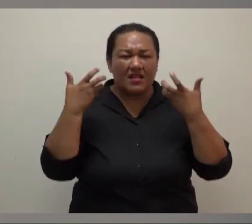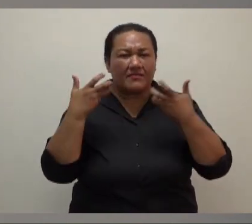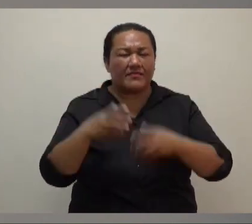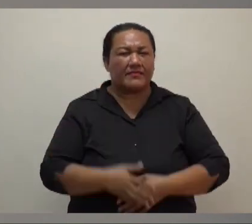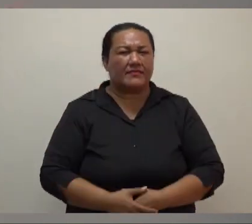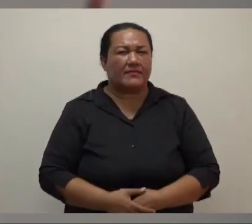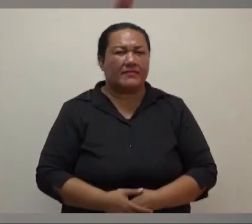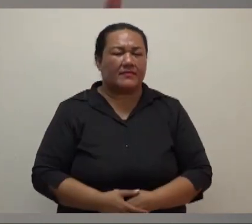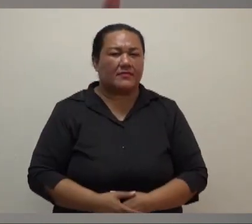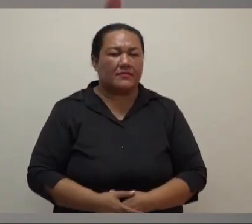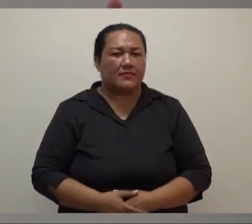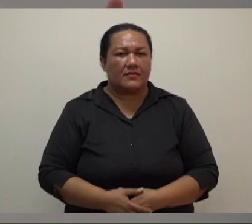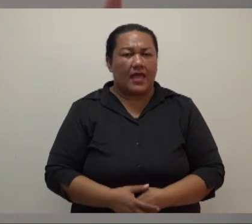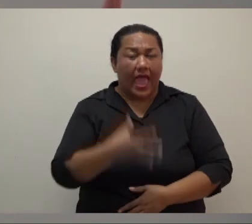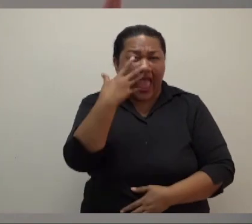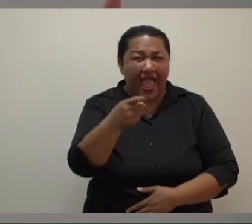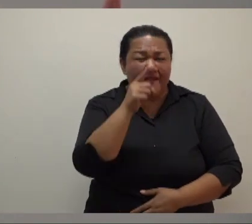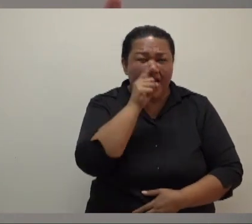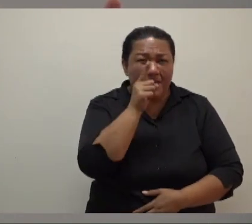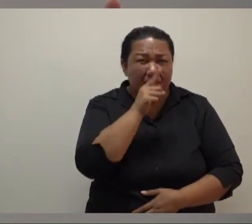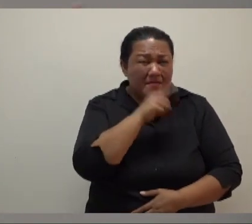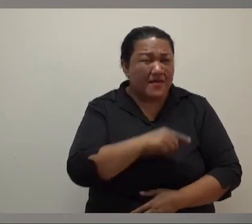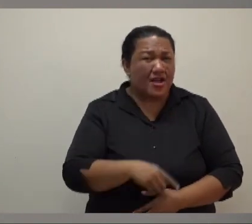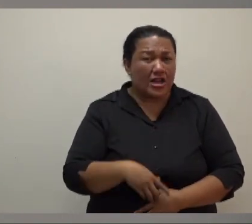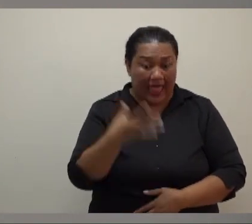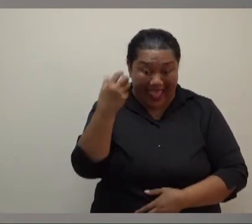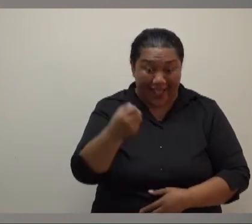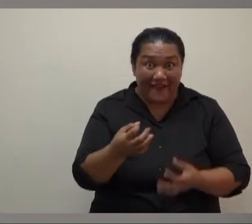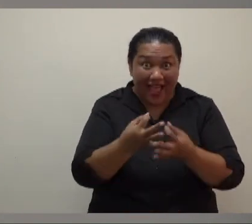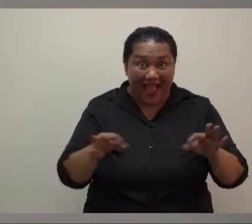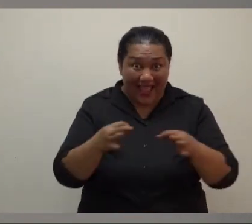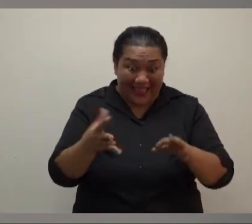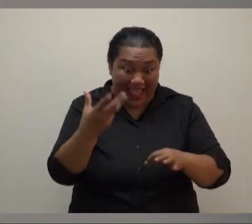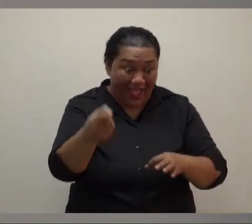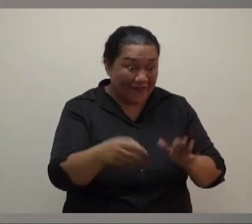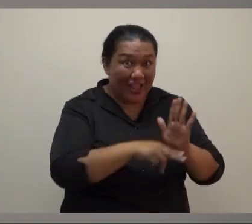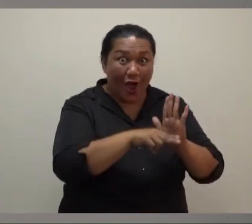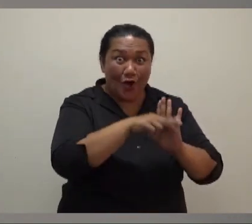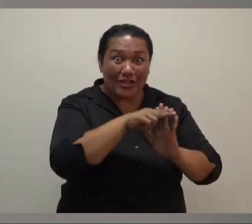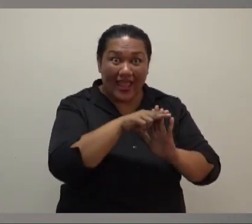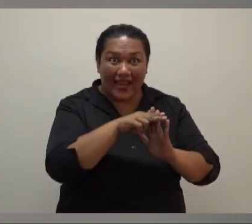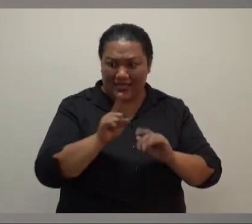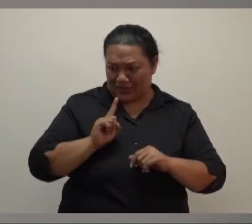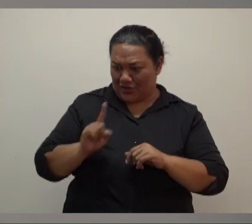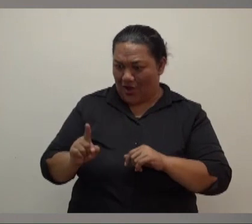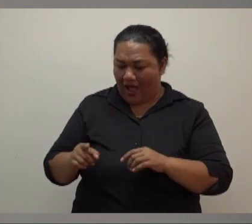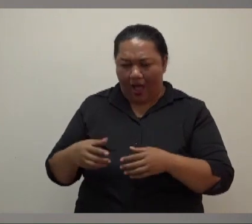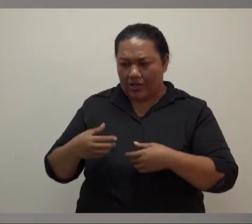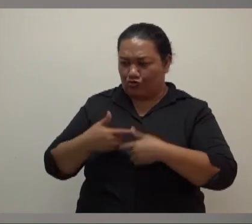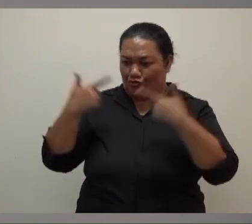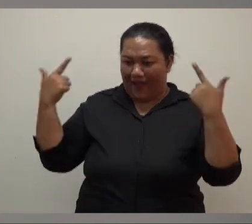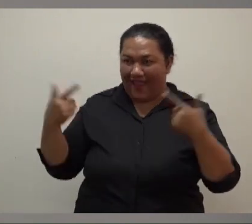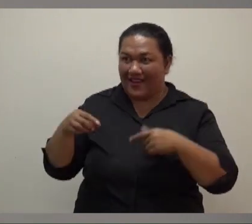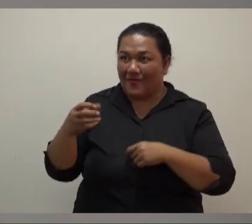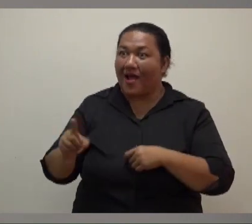people who keep the gardens, et cetera, one of the hotels and they said, look, it's great. I'm now working, you know, five, six days a